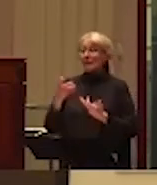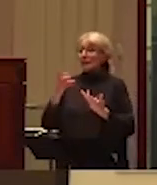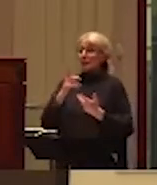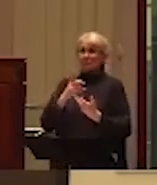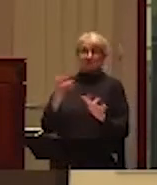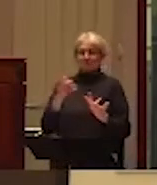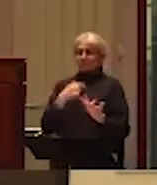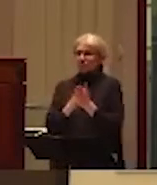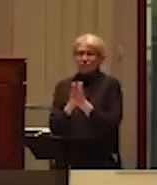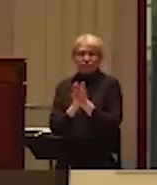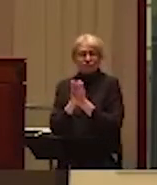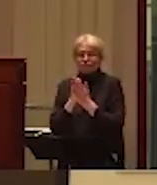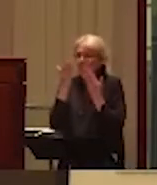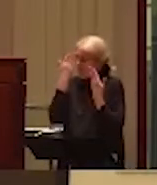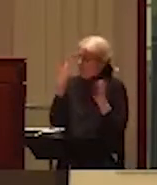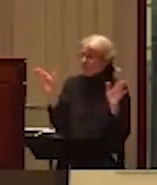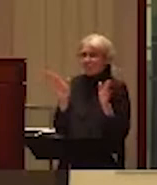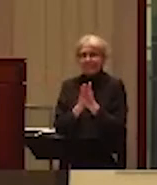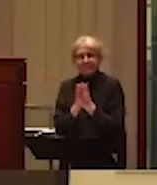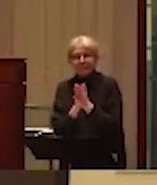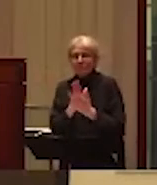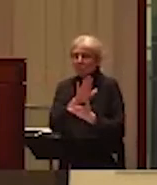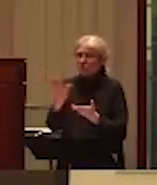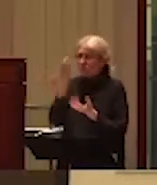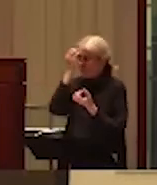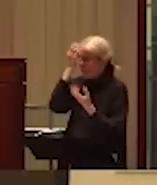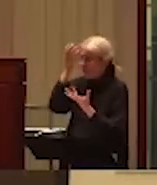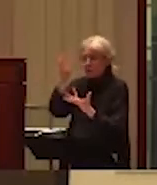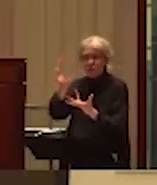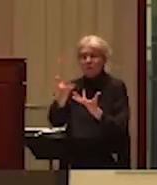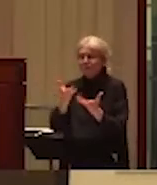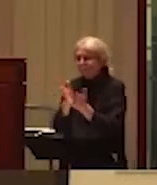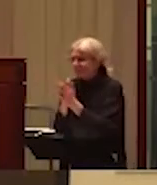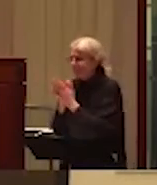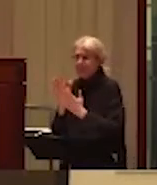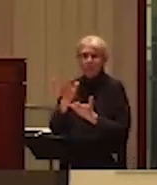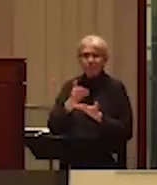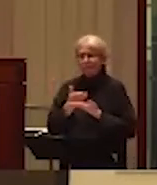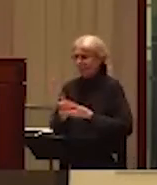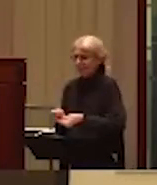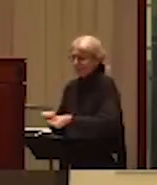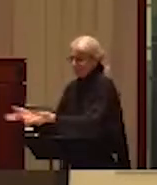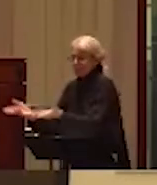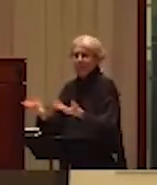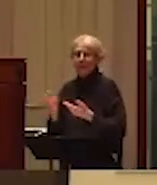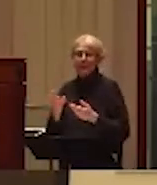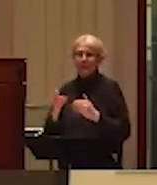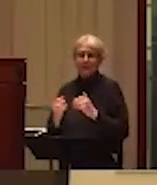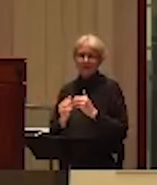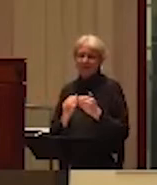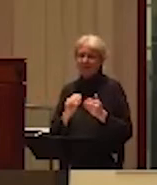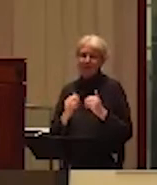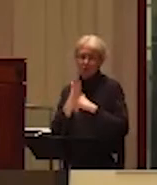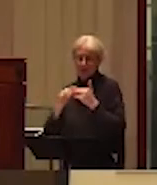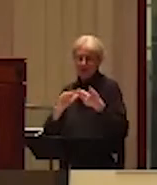from, from you guys, I would really, really appreciate it. And we'll certainly distribute it because I am a networker